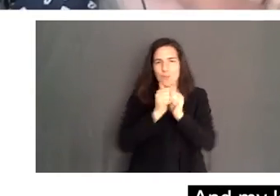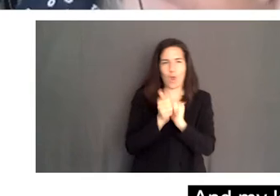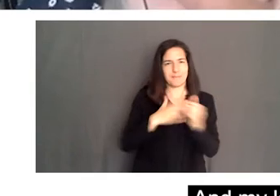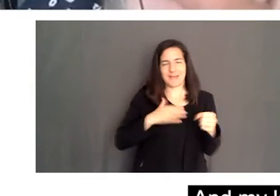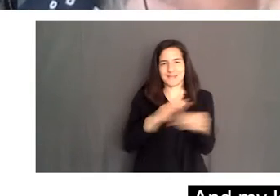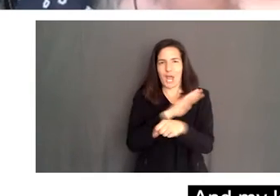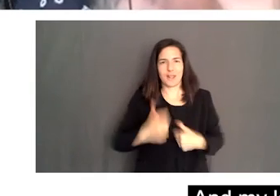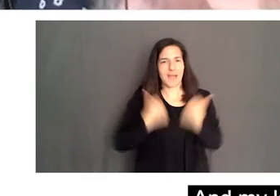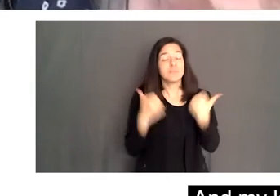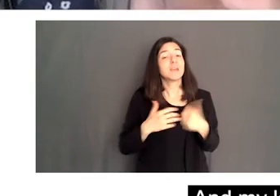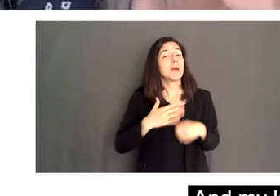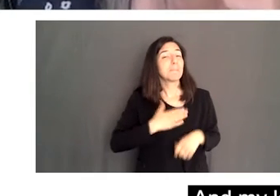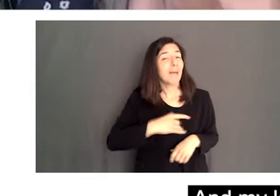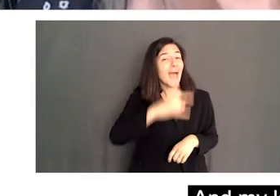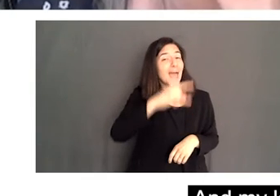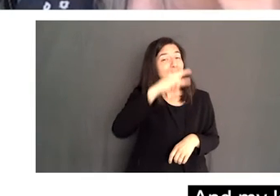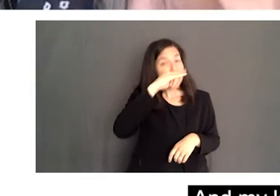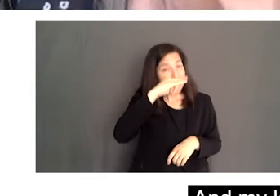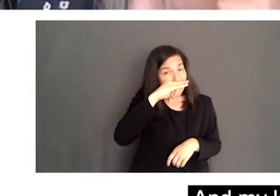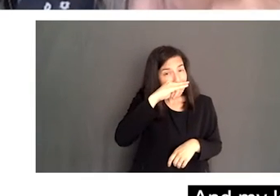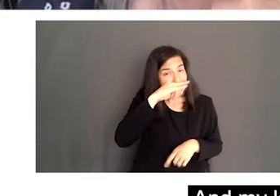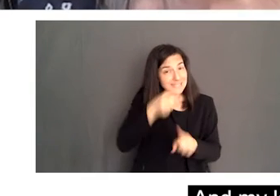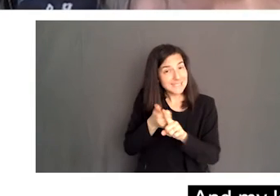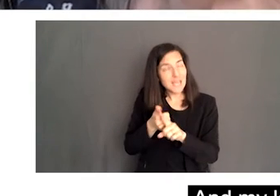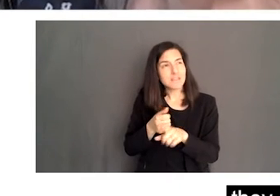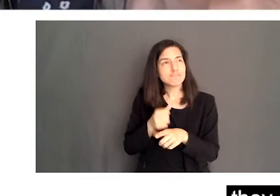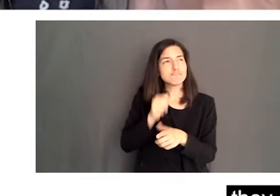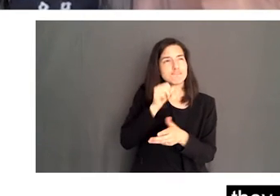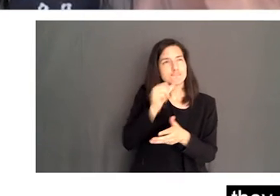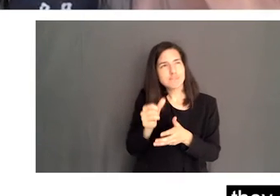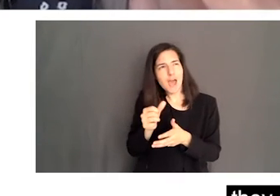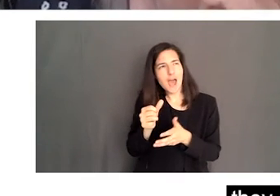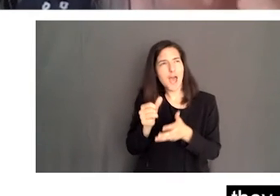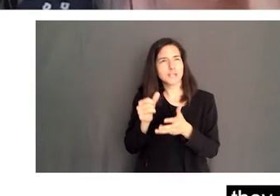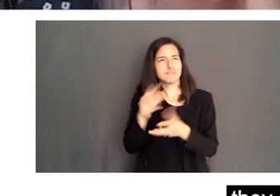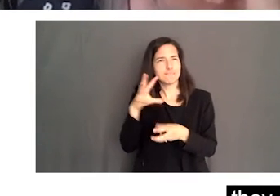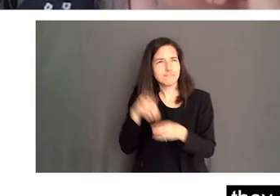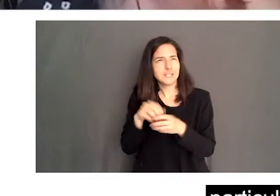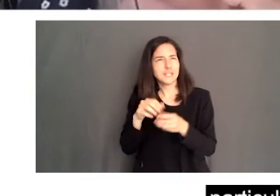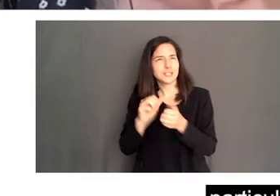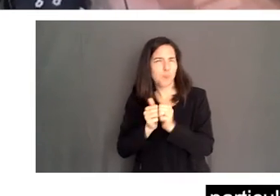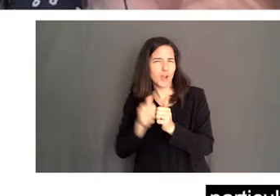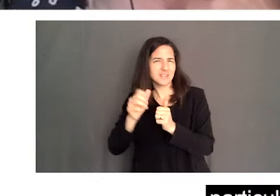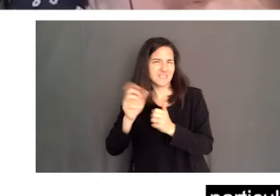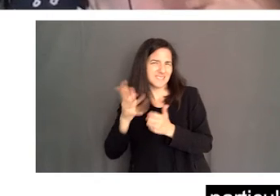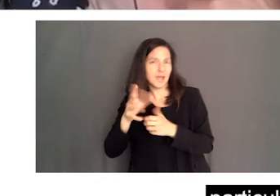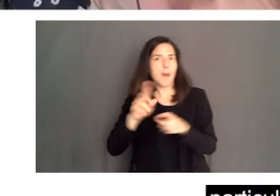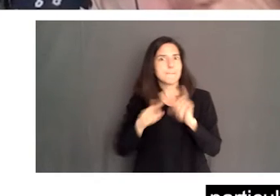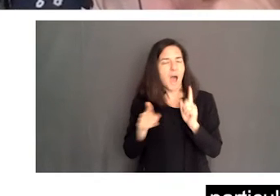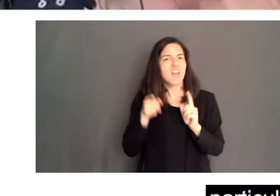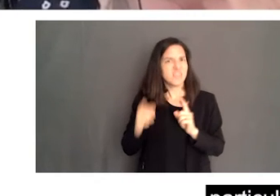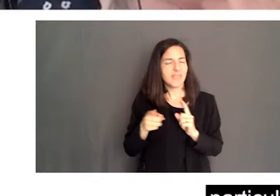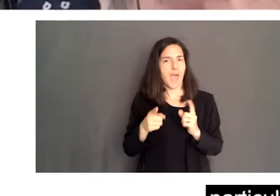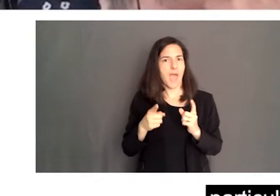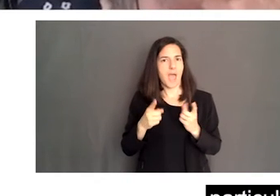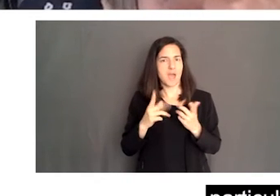my kids are not necessarily very sporting, but they are quite competitive. My daughter in particular has every